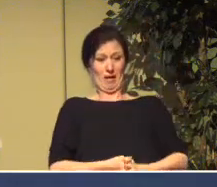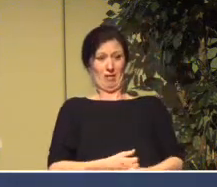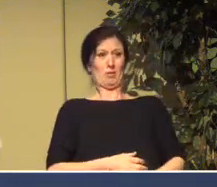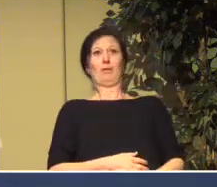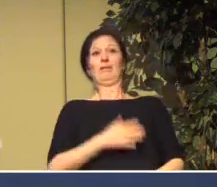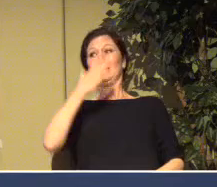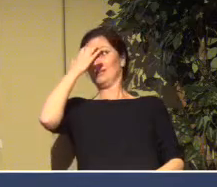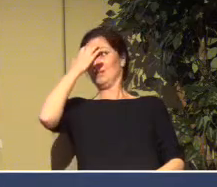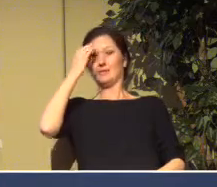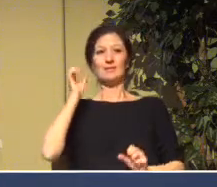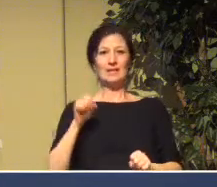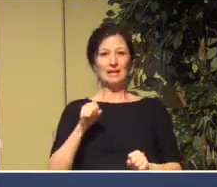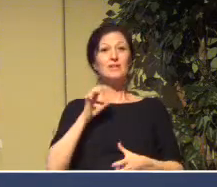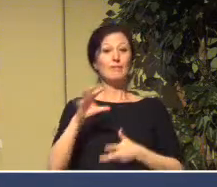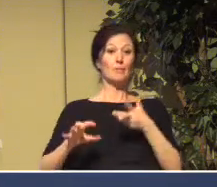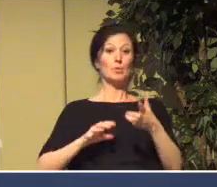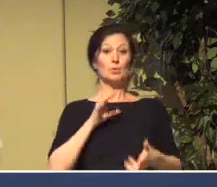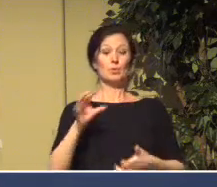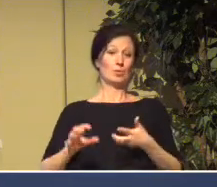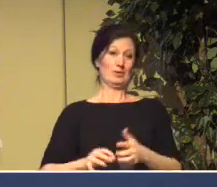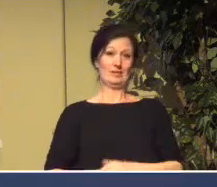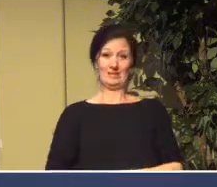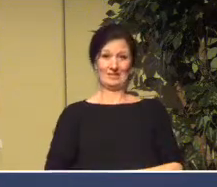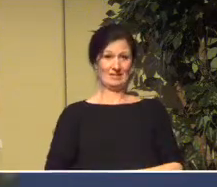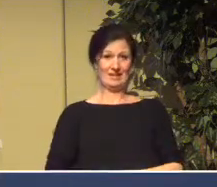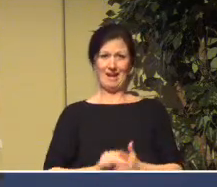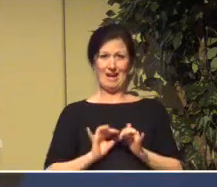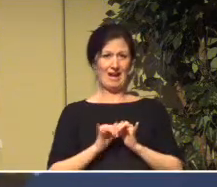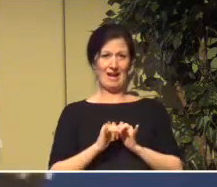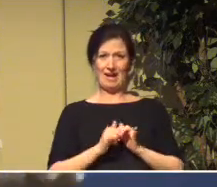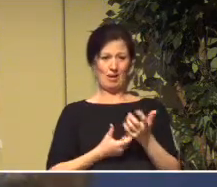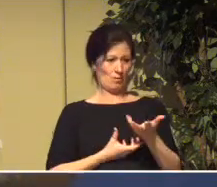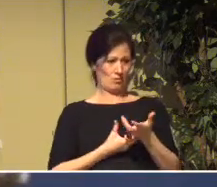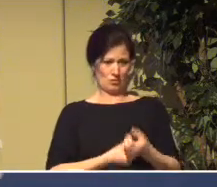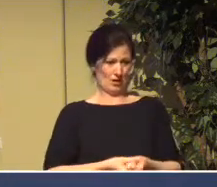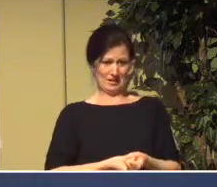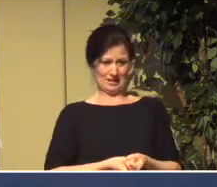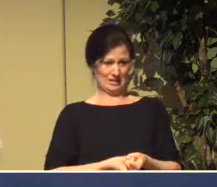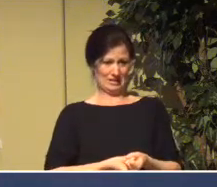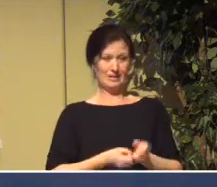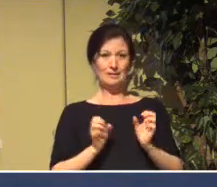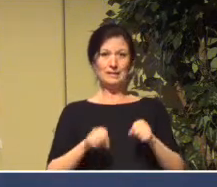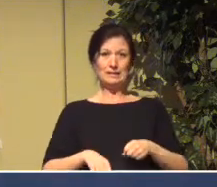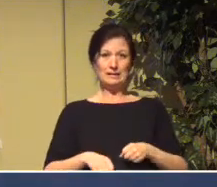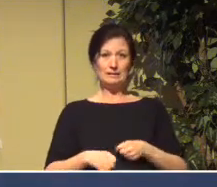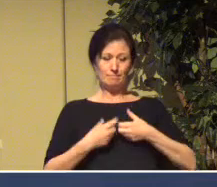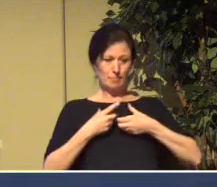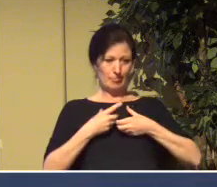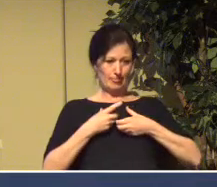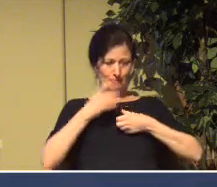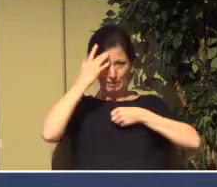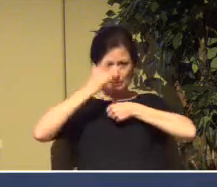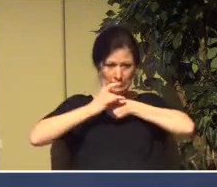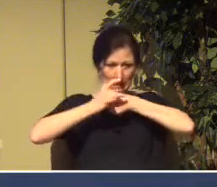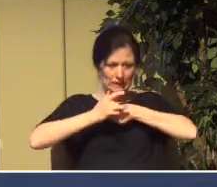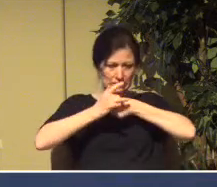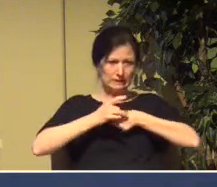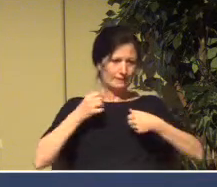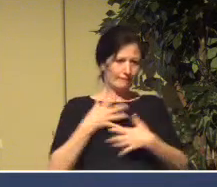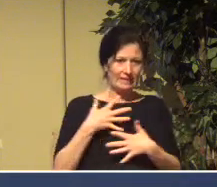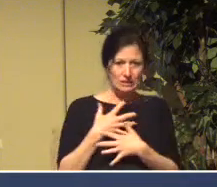confusing. It can sow distrust. It can sow into your lives and into our hearts. Fear,